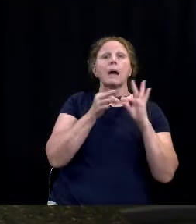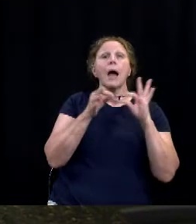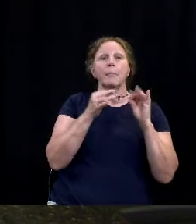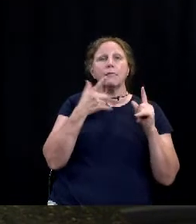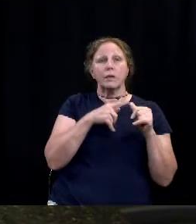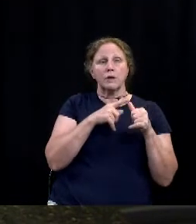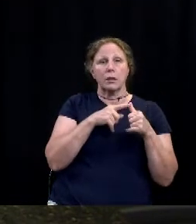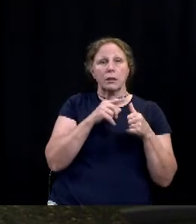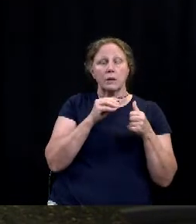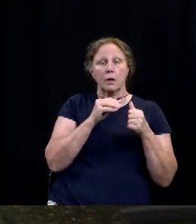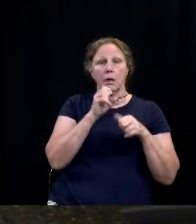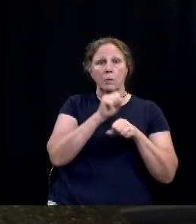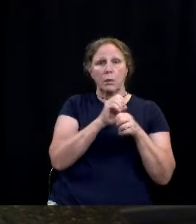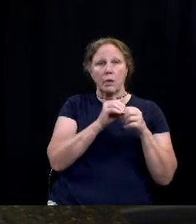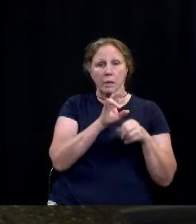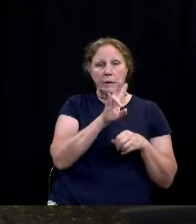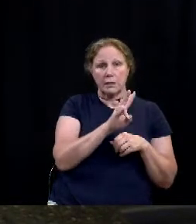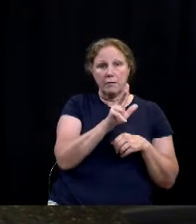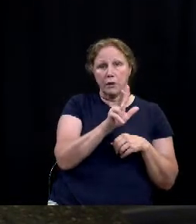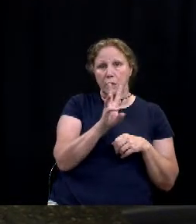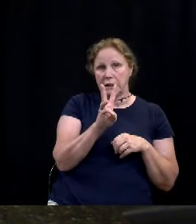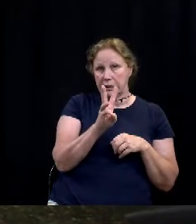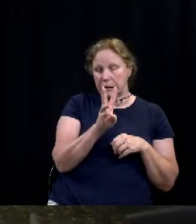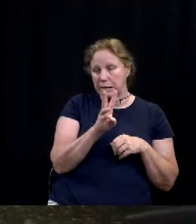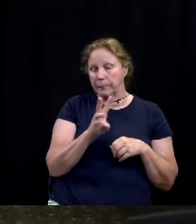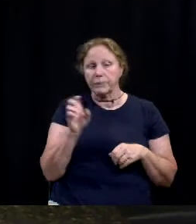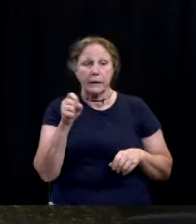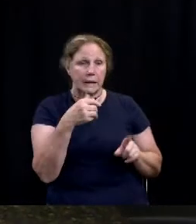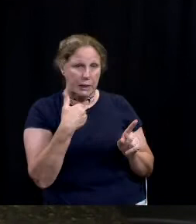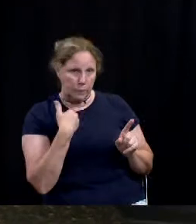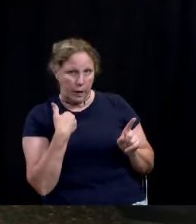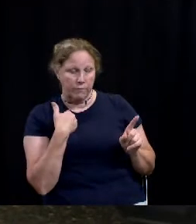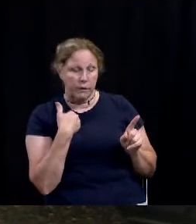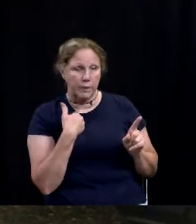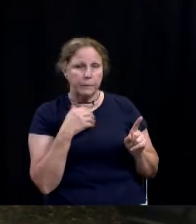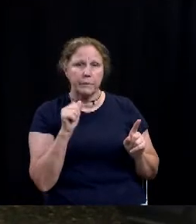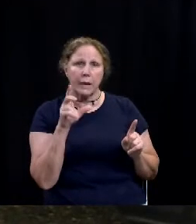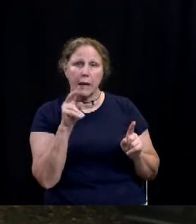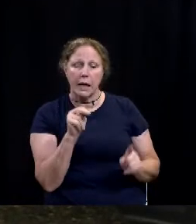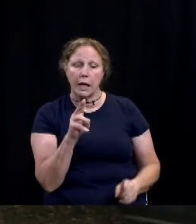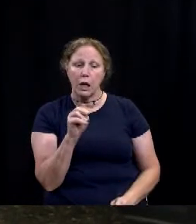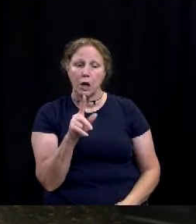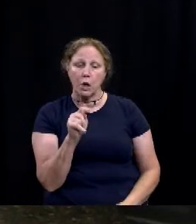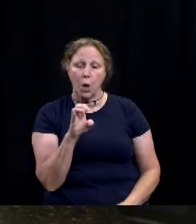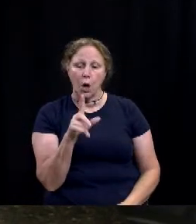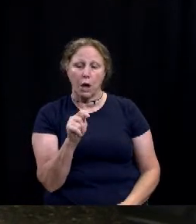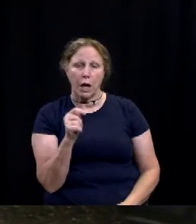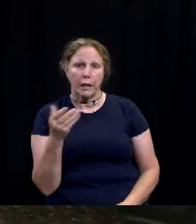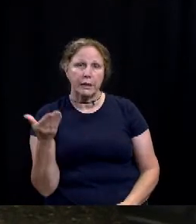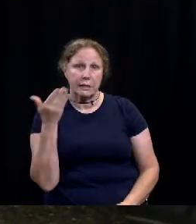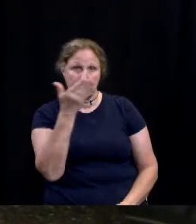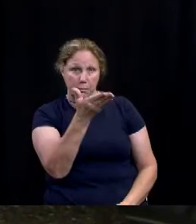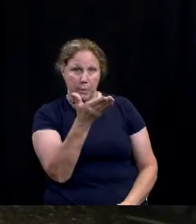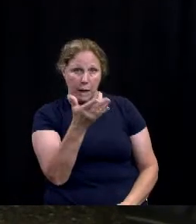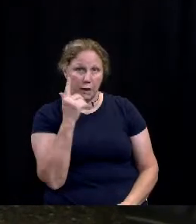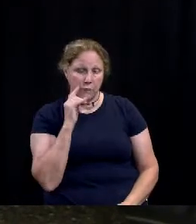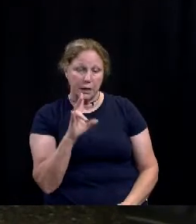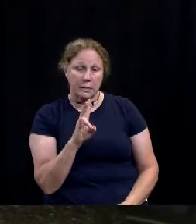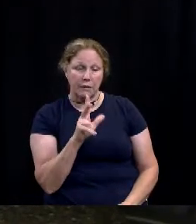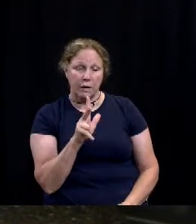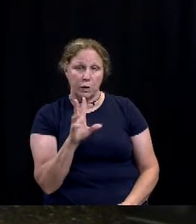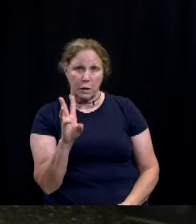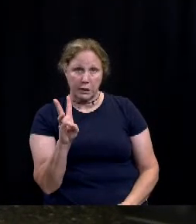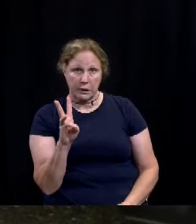item work session 736. We do. We have Alan Northcatt submitted an item related to work session 736,